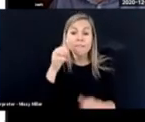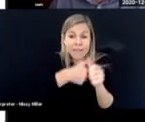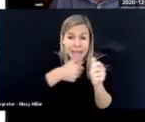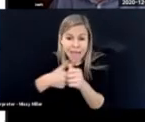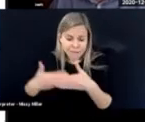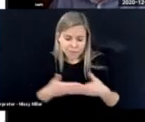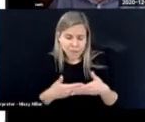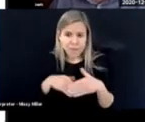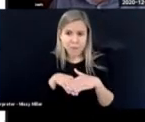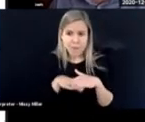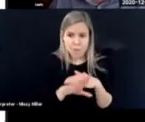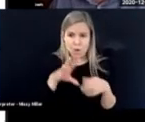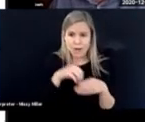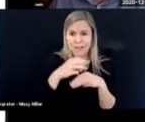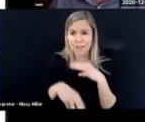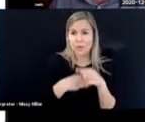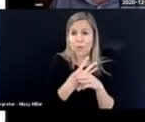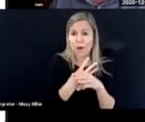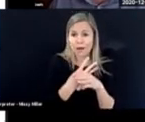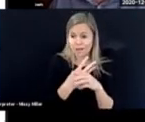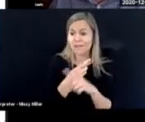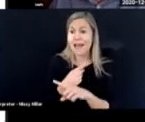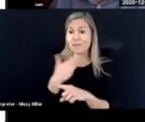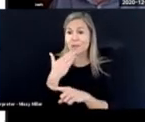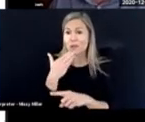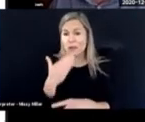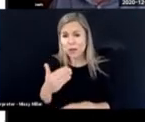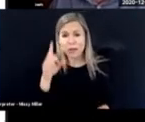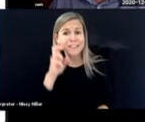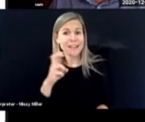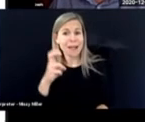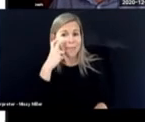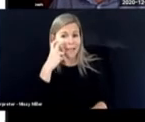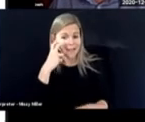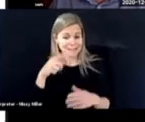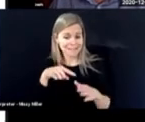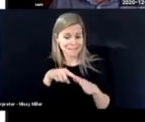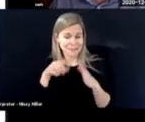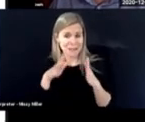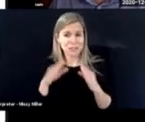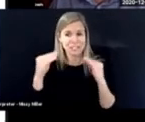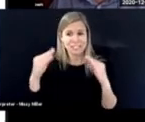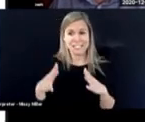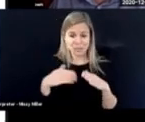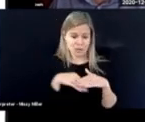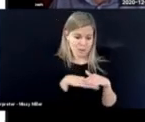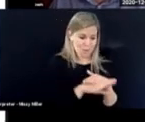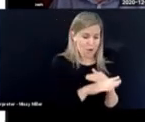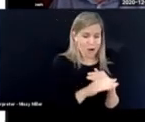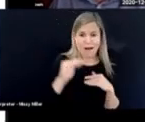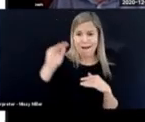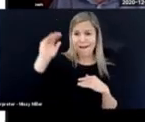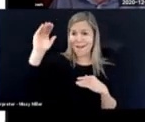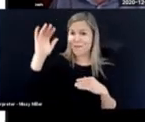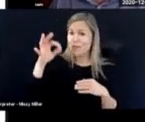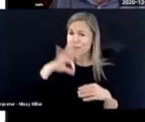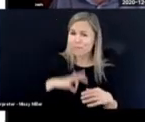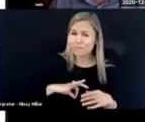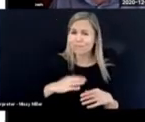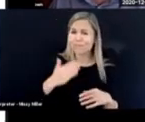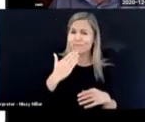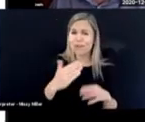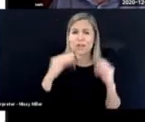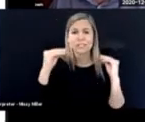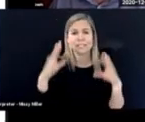every infant who's born in the world had a good deafblind specialist teacher from birth, they would benefit